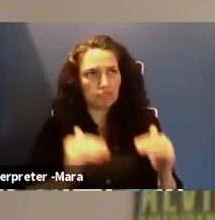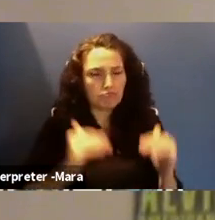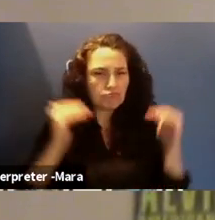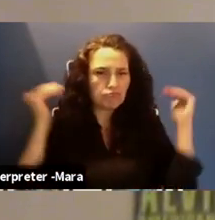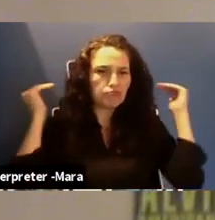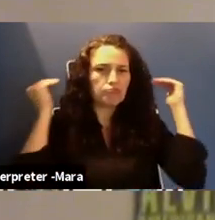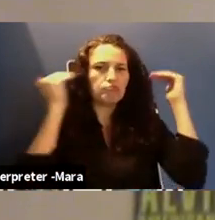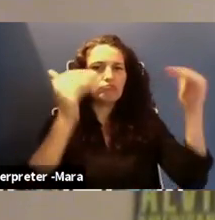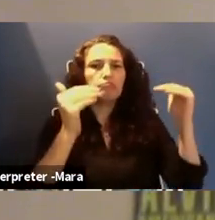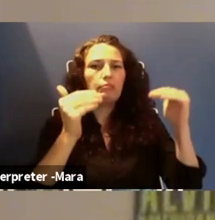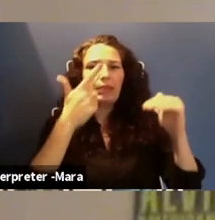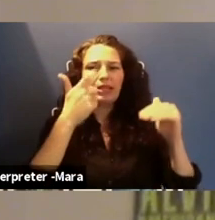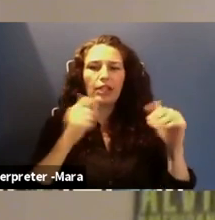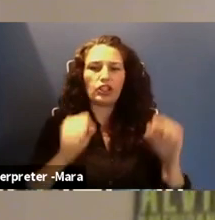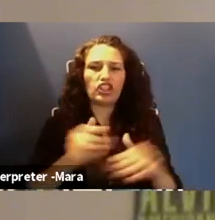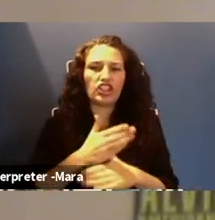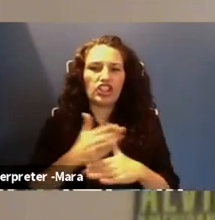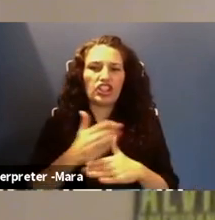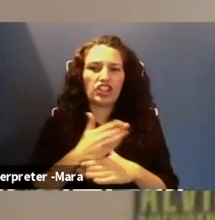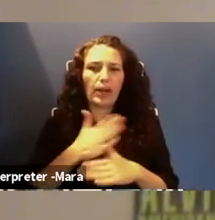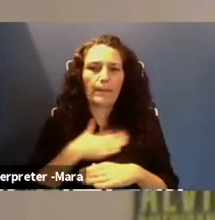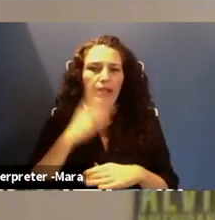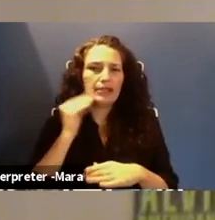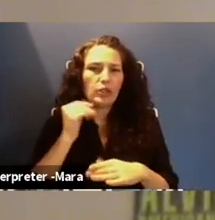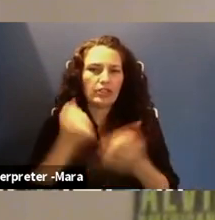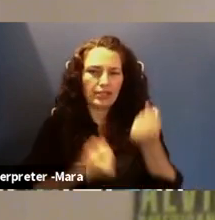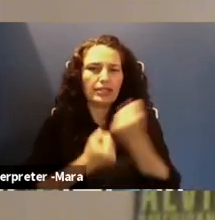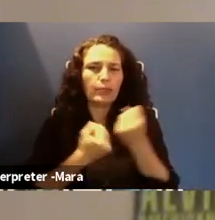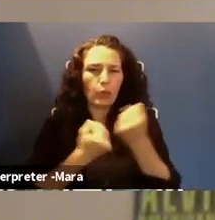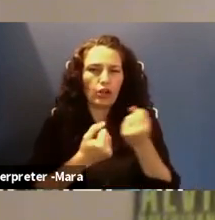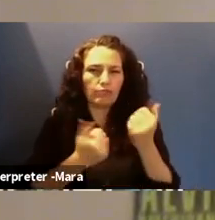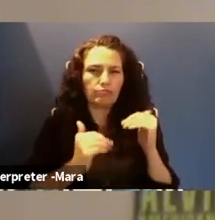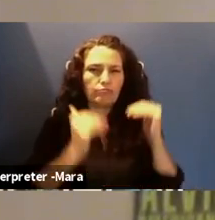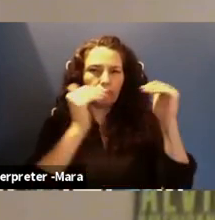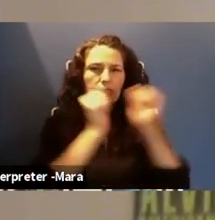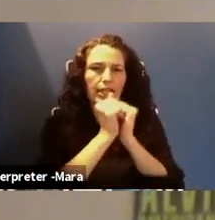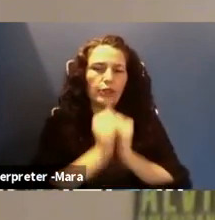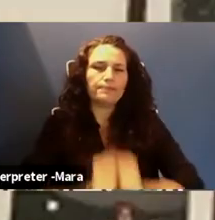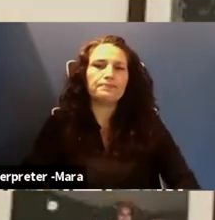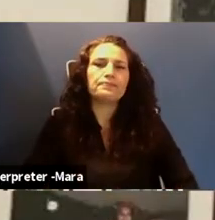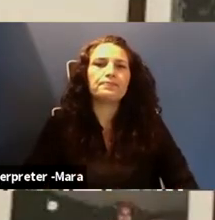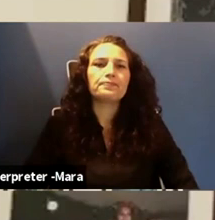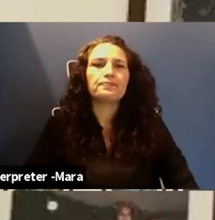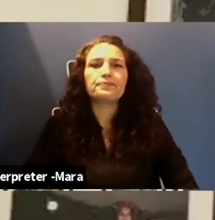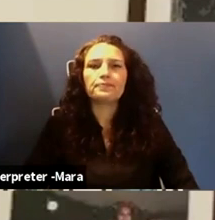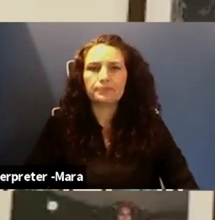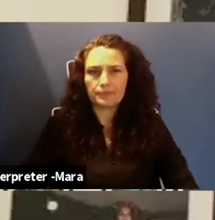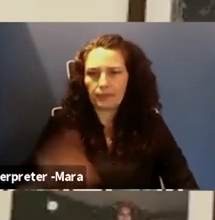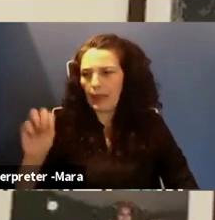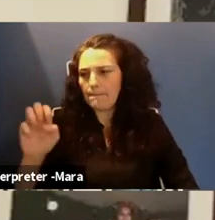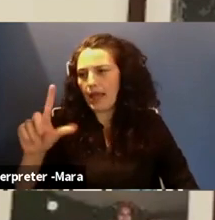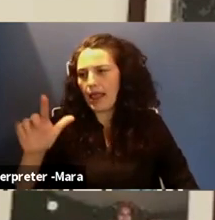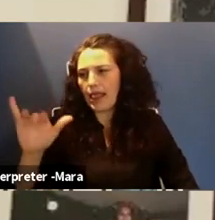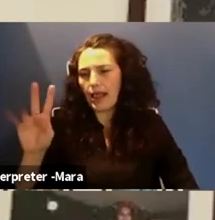basis of that shared experience, um, and supportive community. Well, we're at time